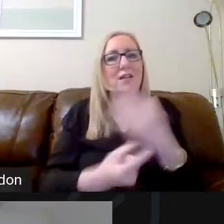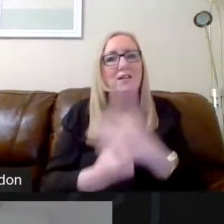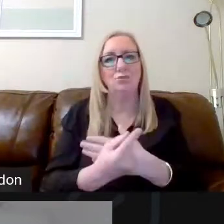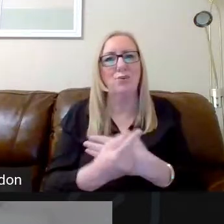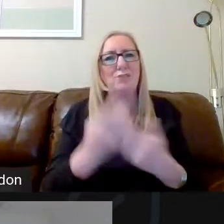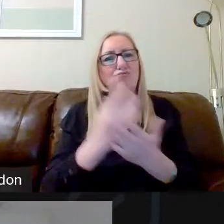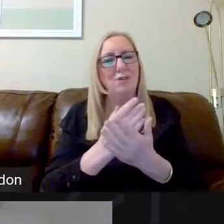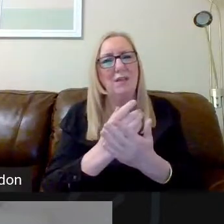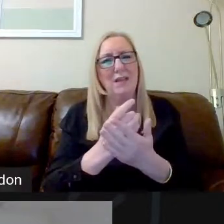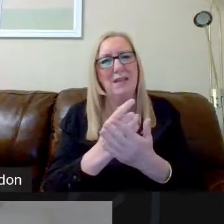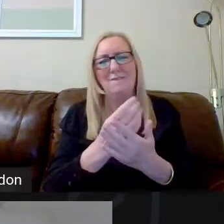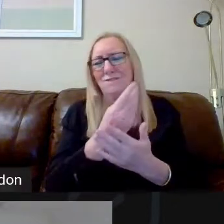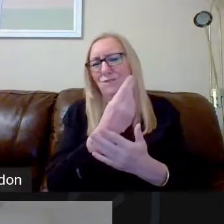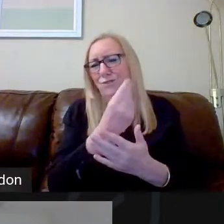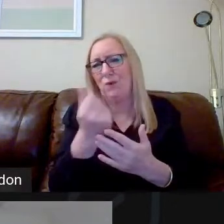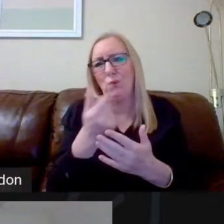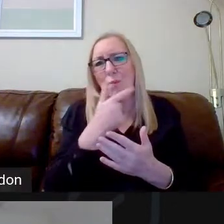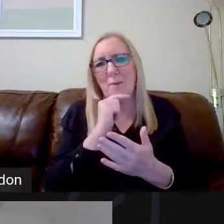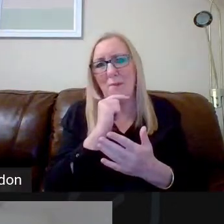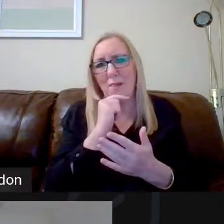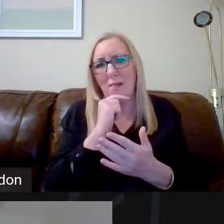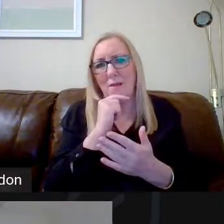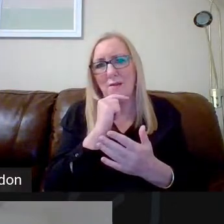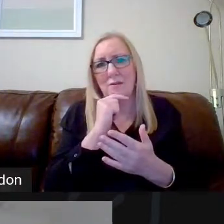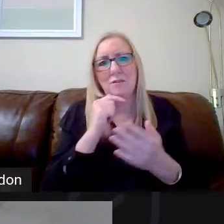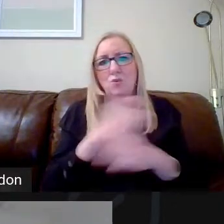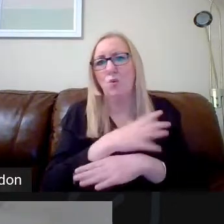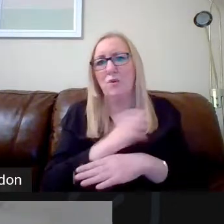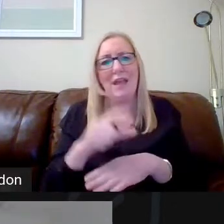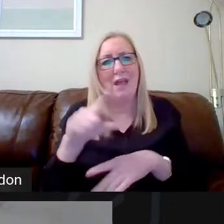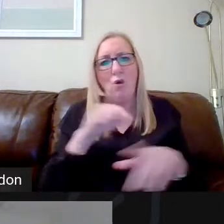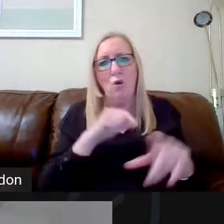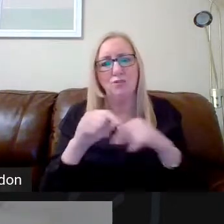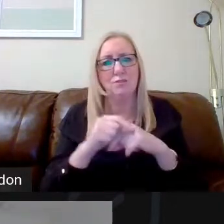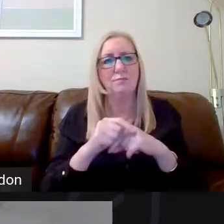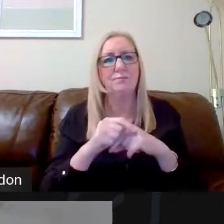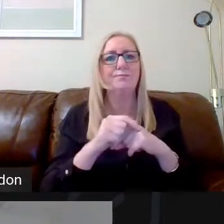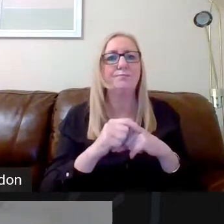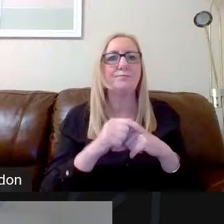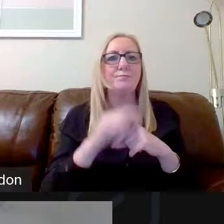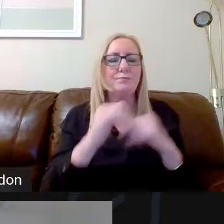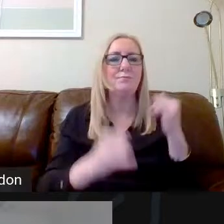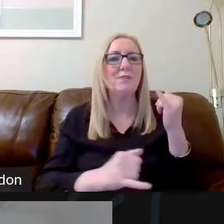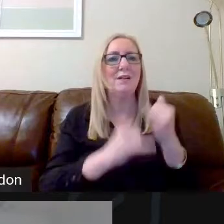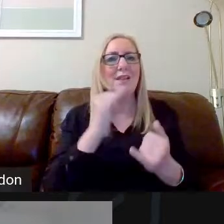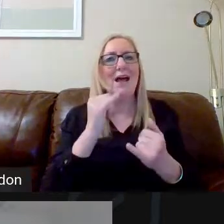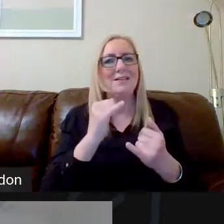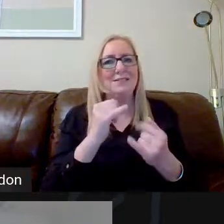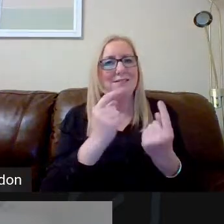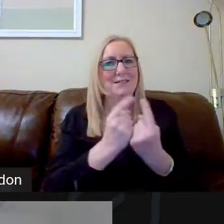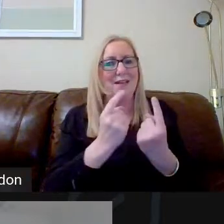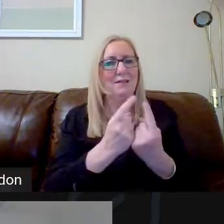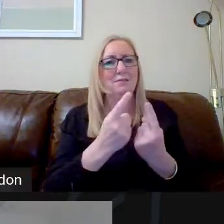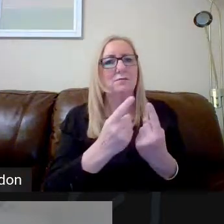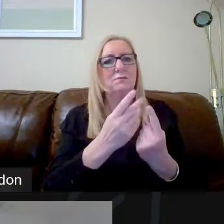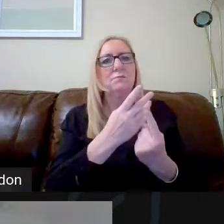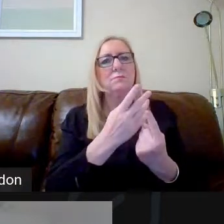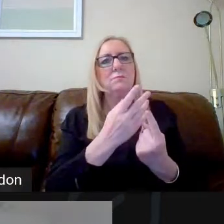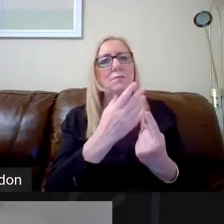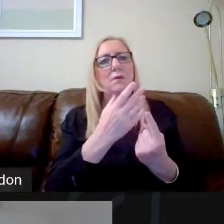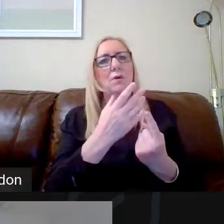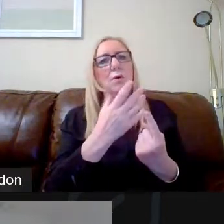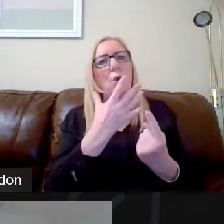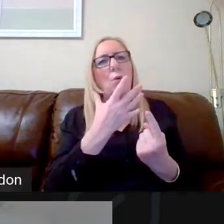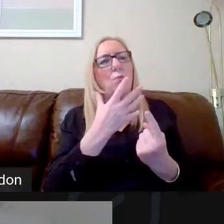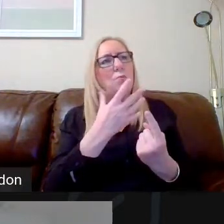number. Yeah, yeah, I would agree. Just the last wee point, a couple of people asking about having conversations with particular